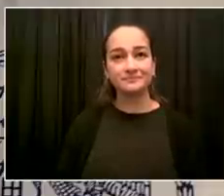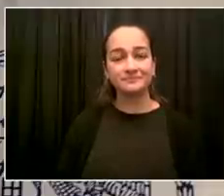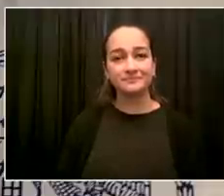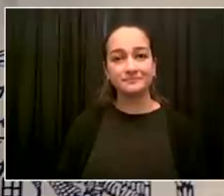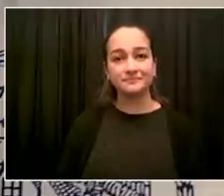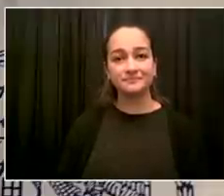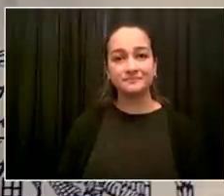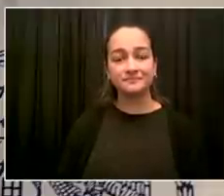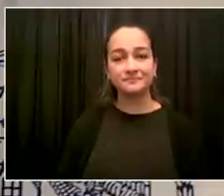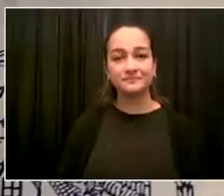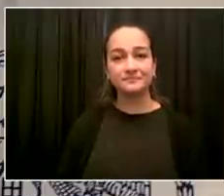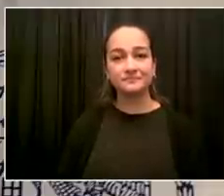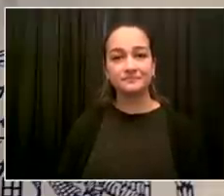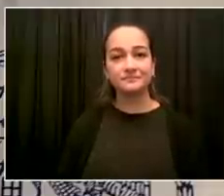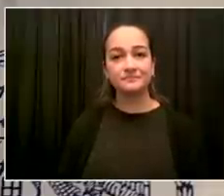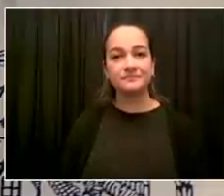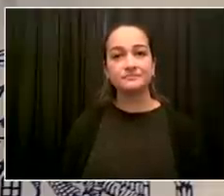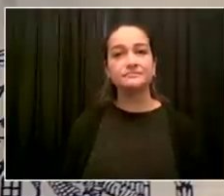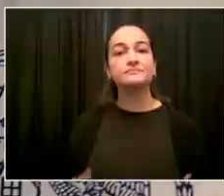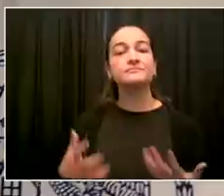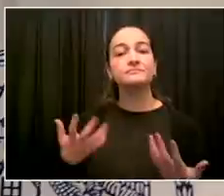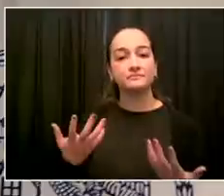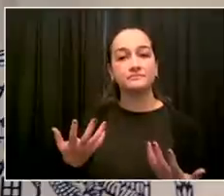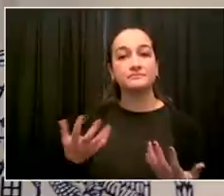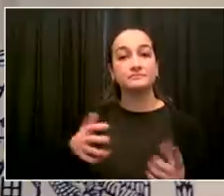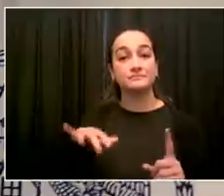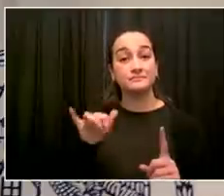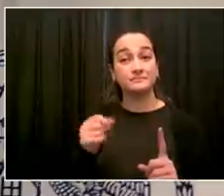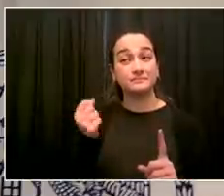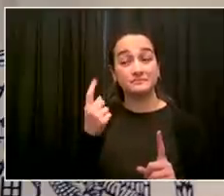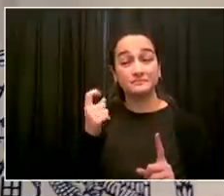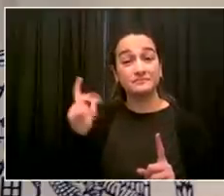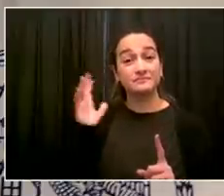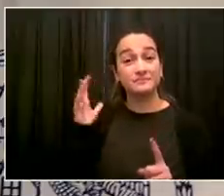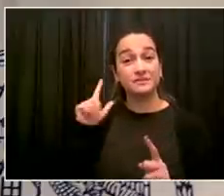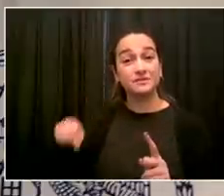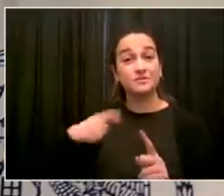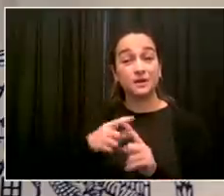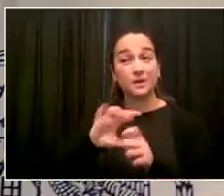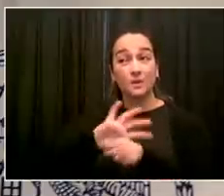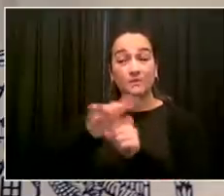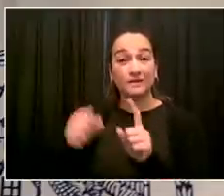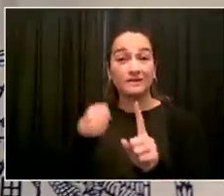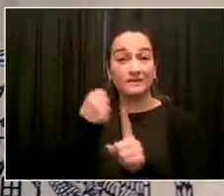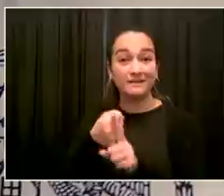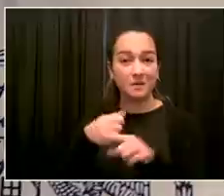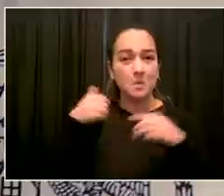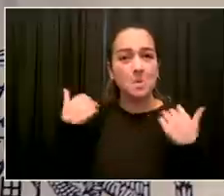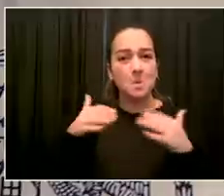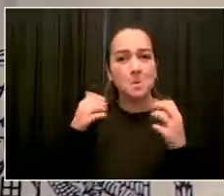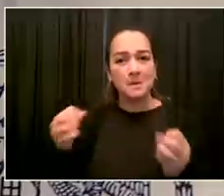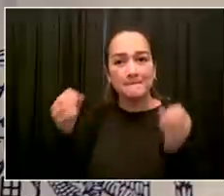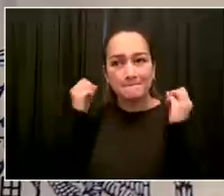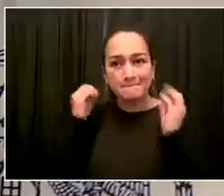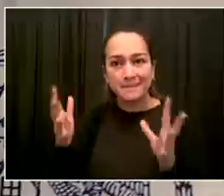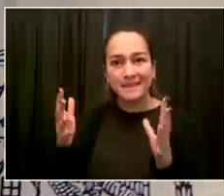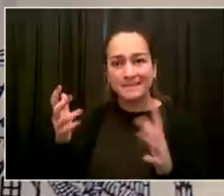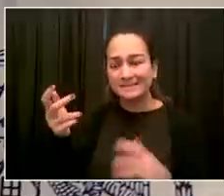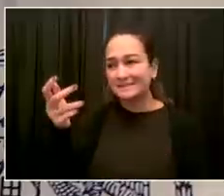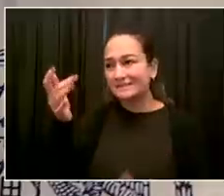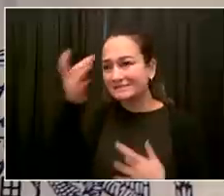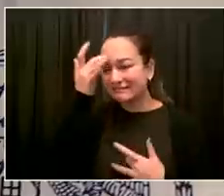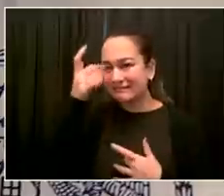extraordinary operations going in the face of crisis. This is a situation much more manageable, and we're going to have the people we need.